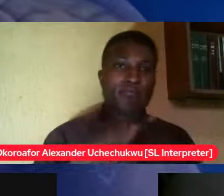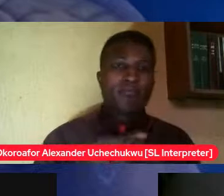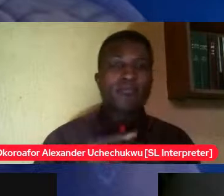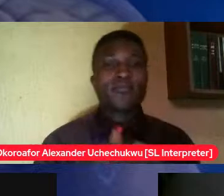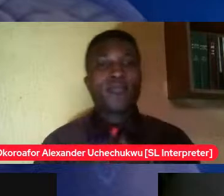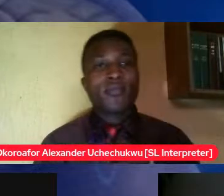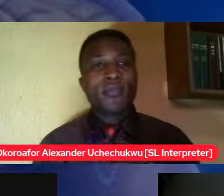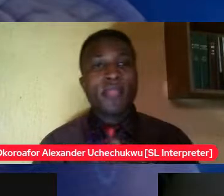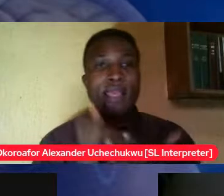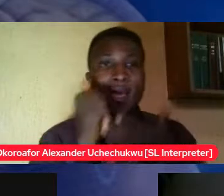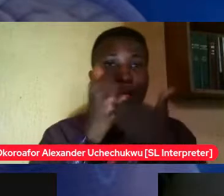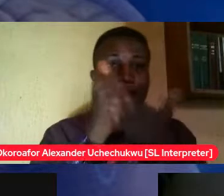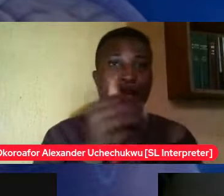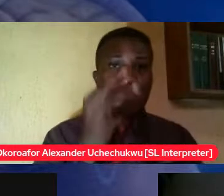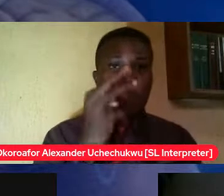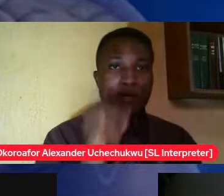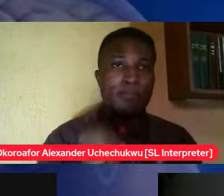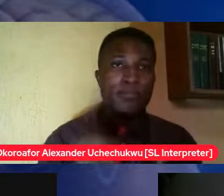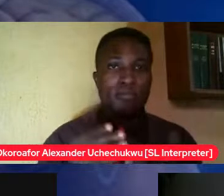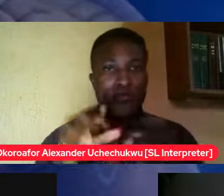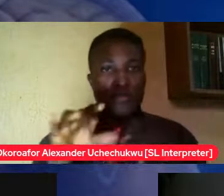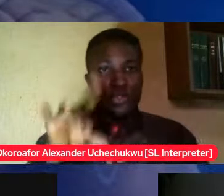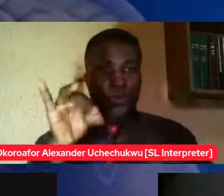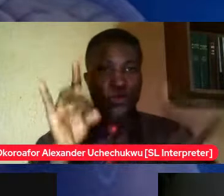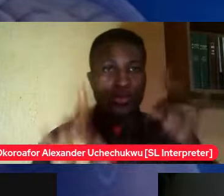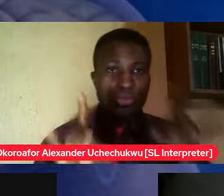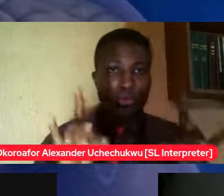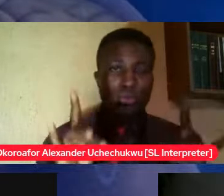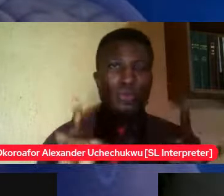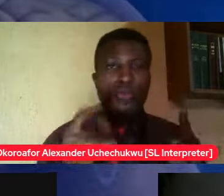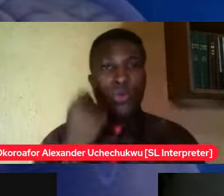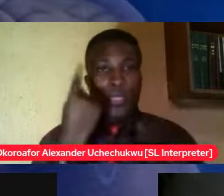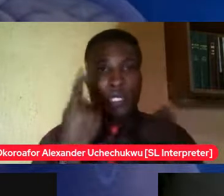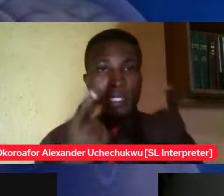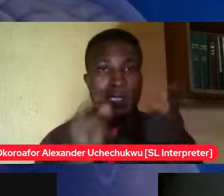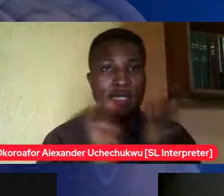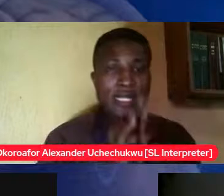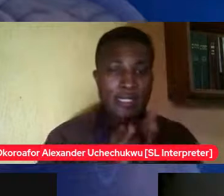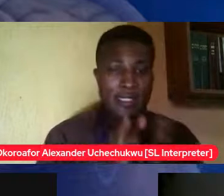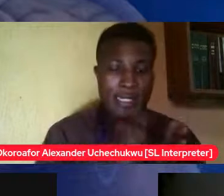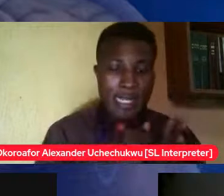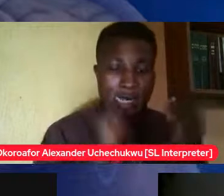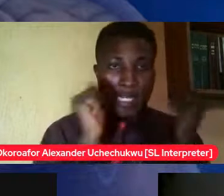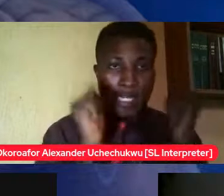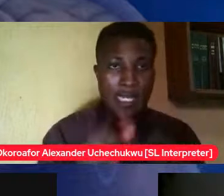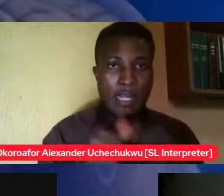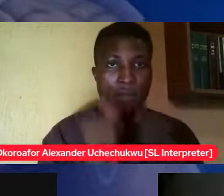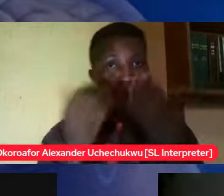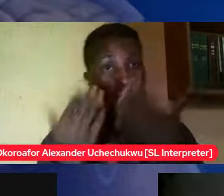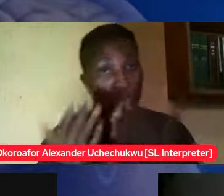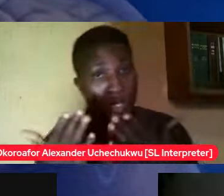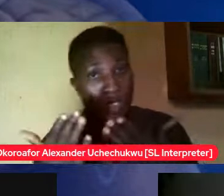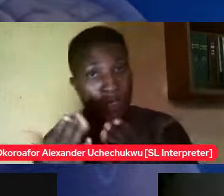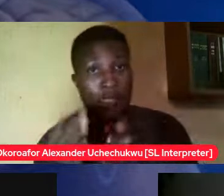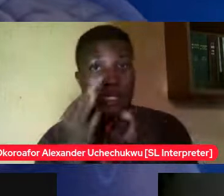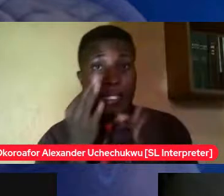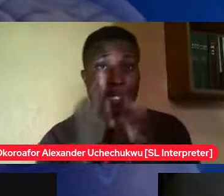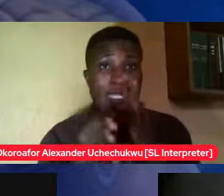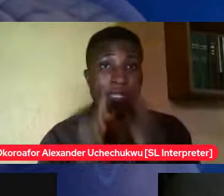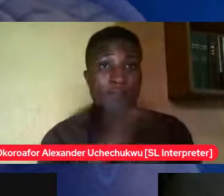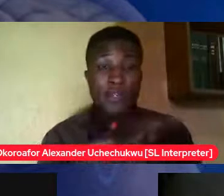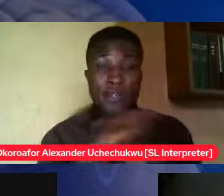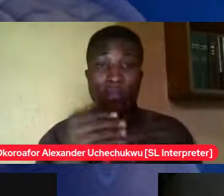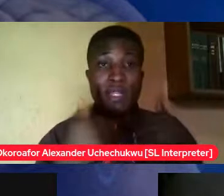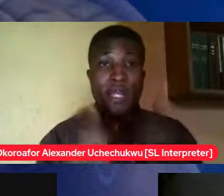decide to wait and if I don't have power over myself to control my urges I can just be careful so I protect myself